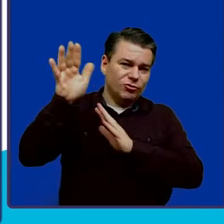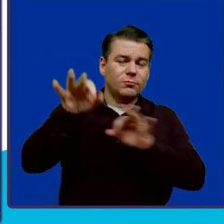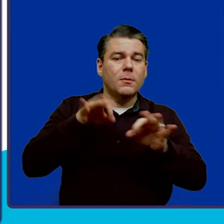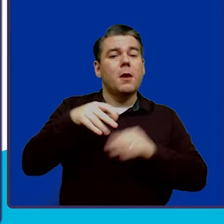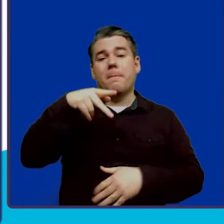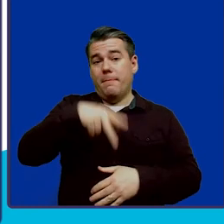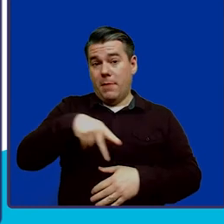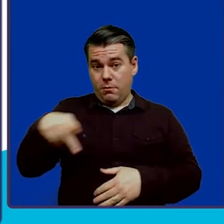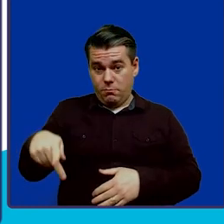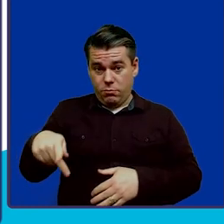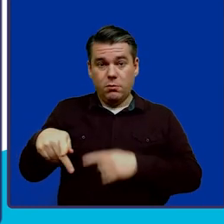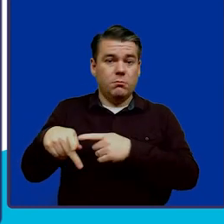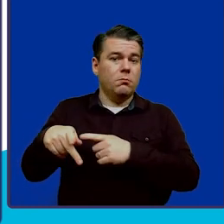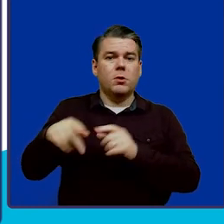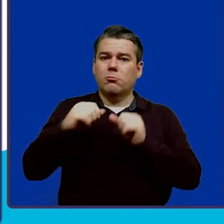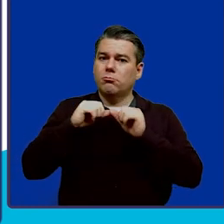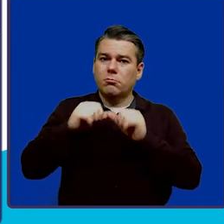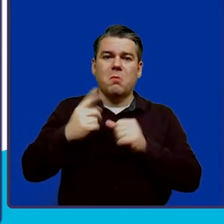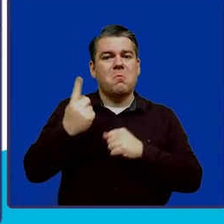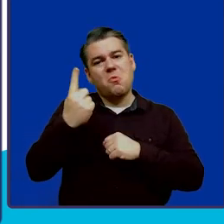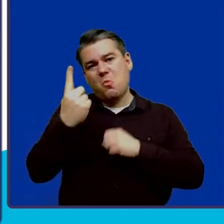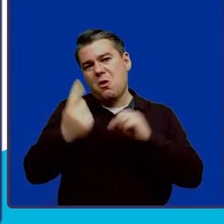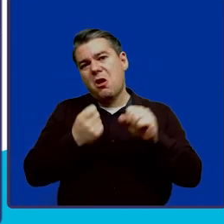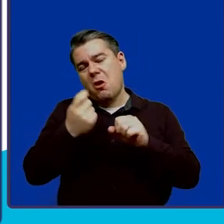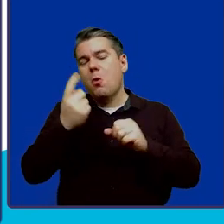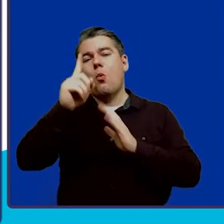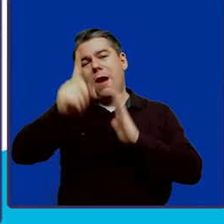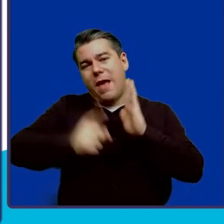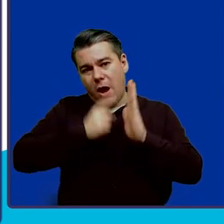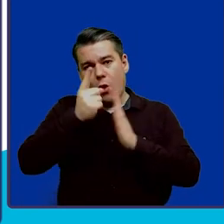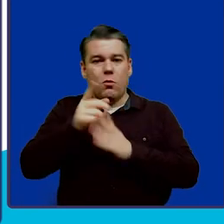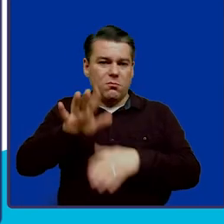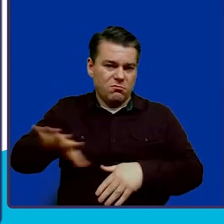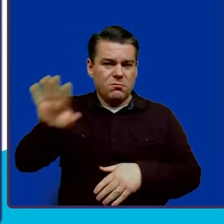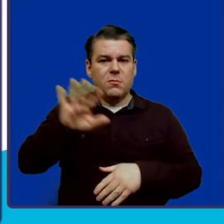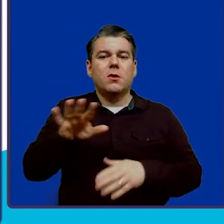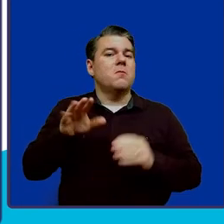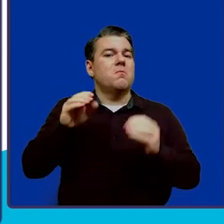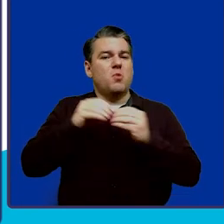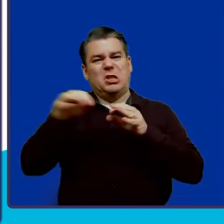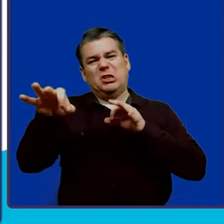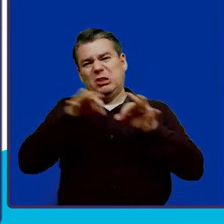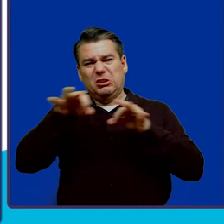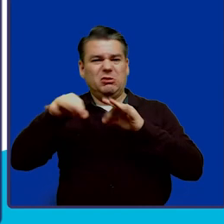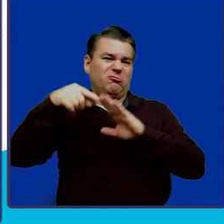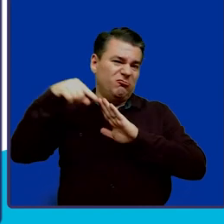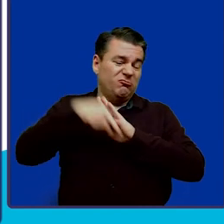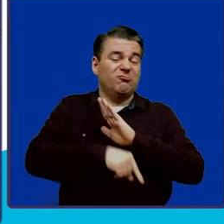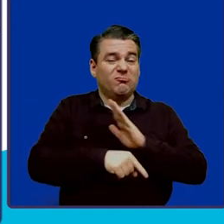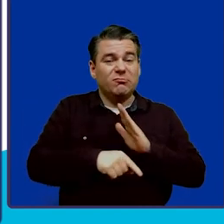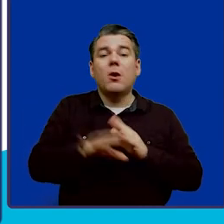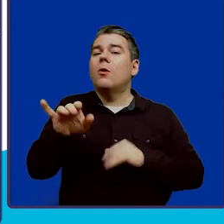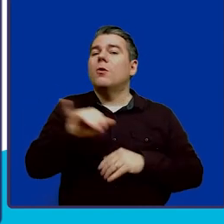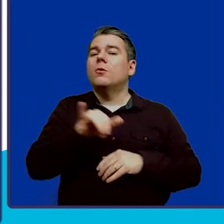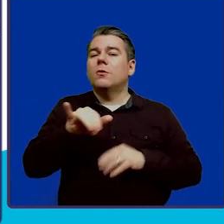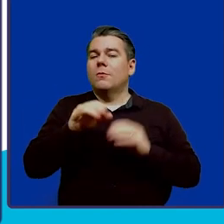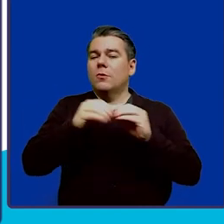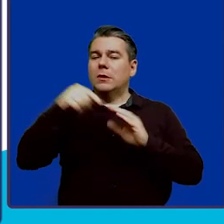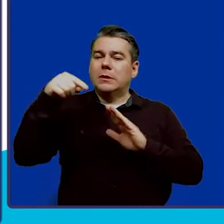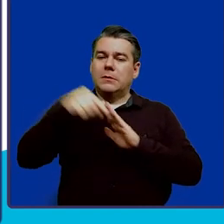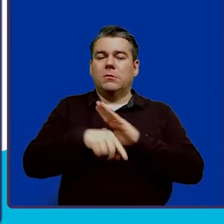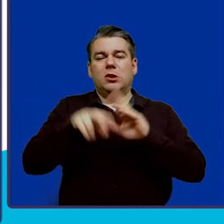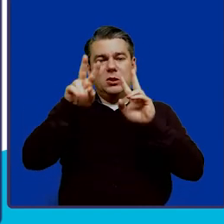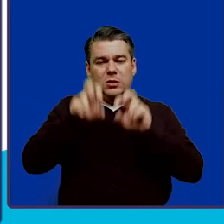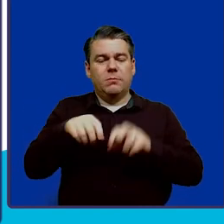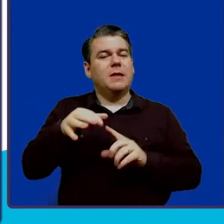presentation that lasts about an hour. We cover program information in more detail and we also take a deeper dive into